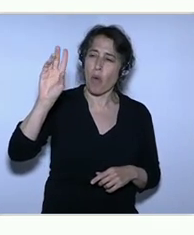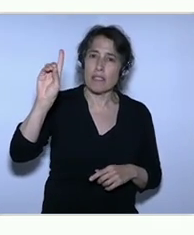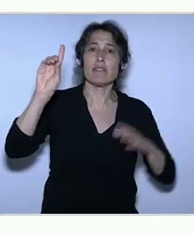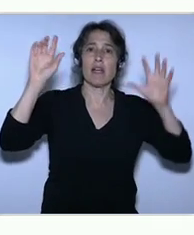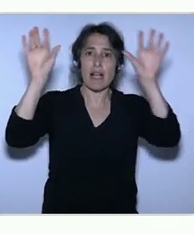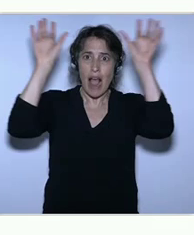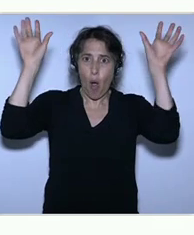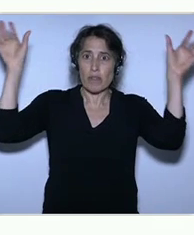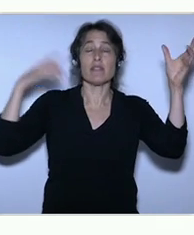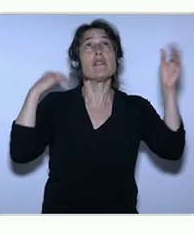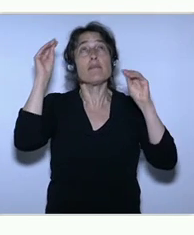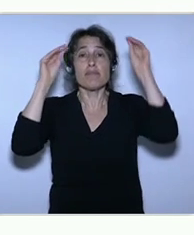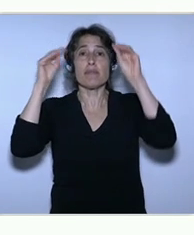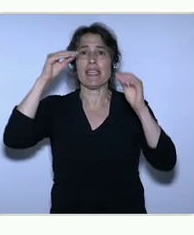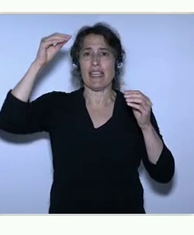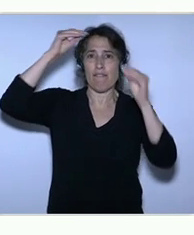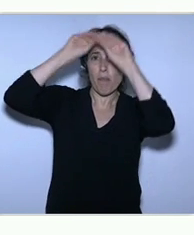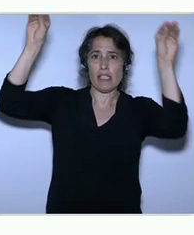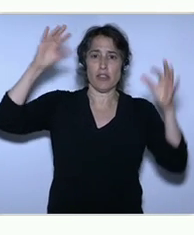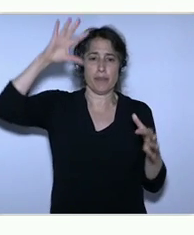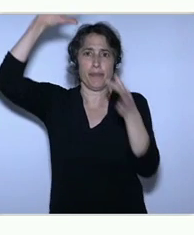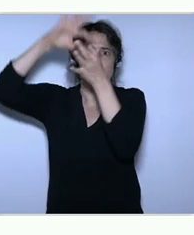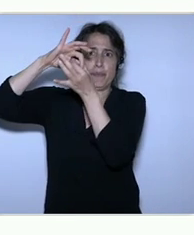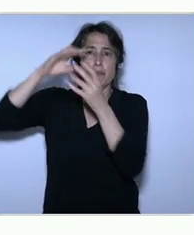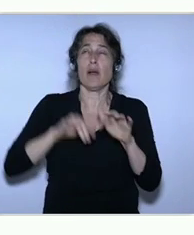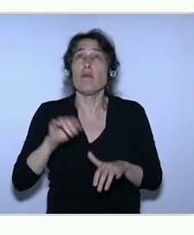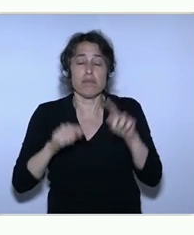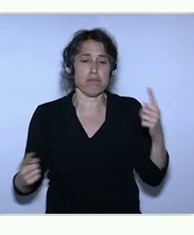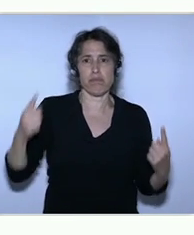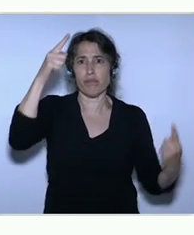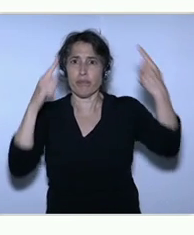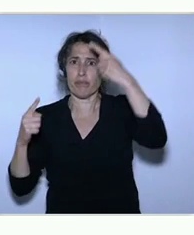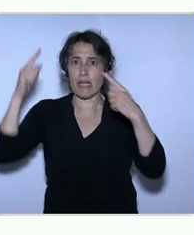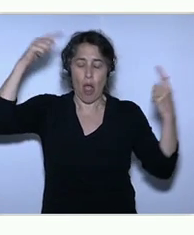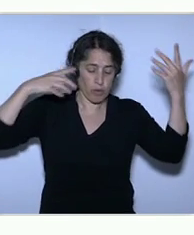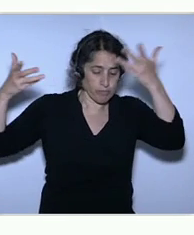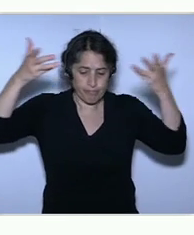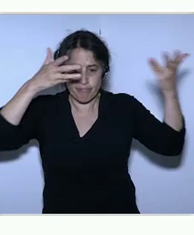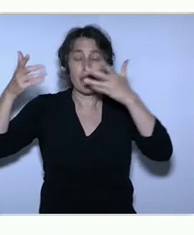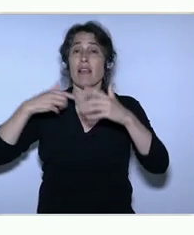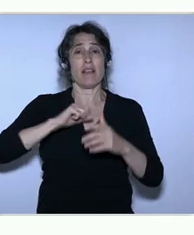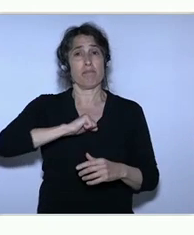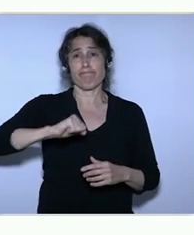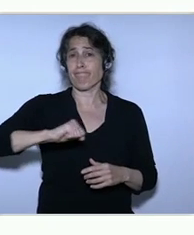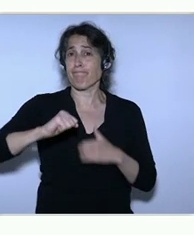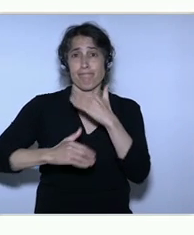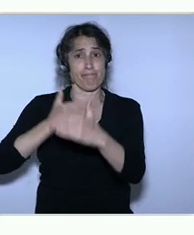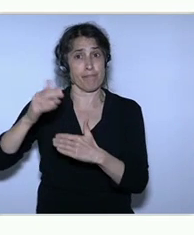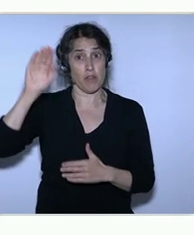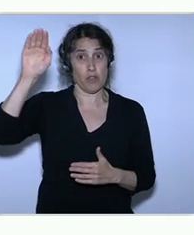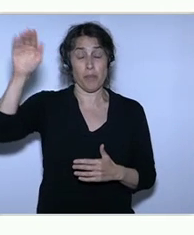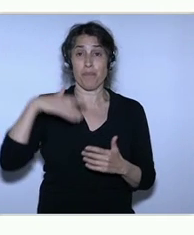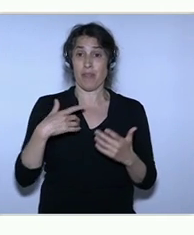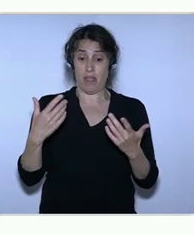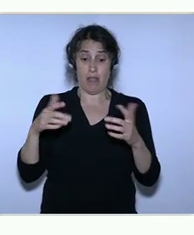being able to speed the adoption of new products and technologies, global payments. So just five years